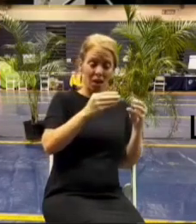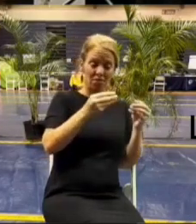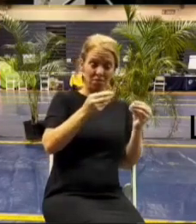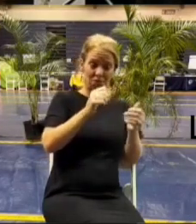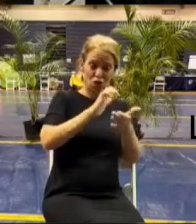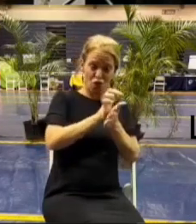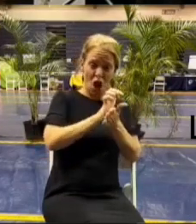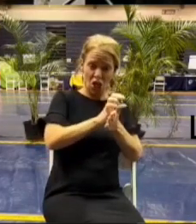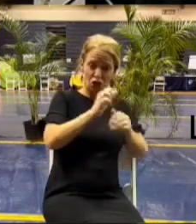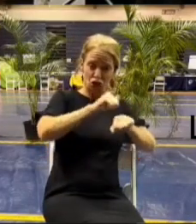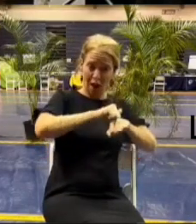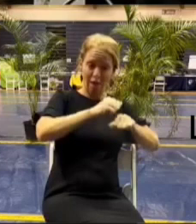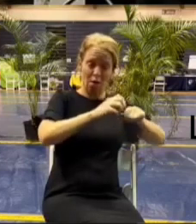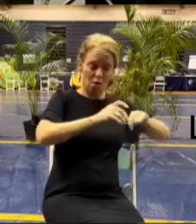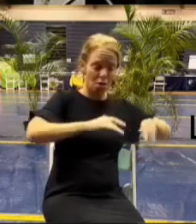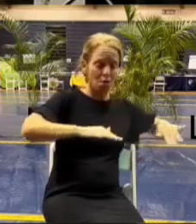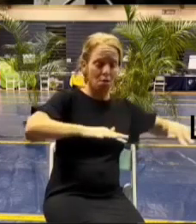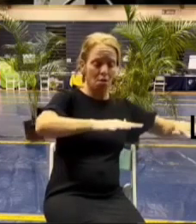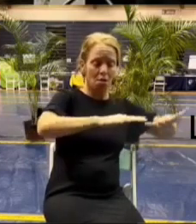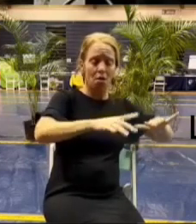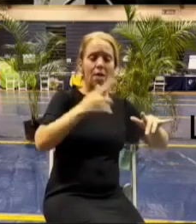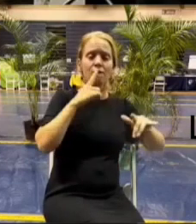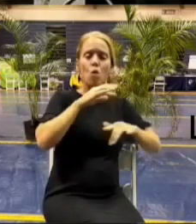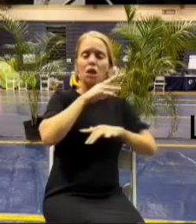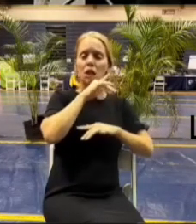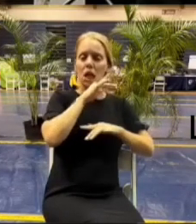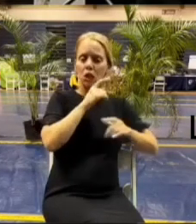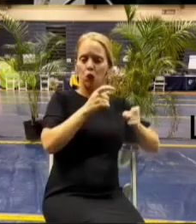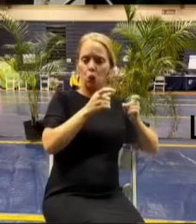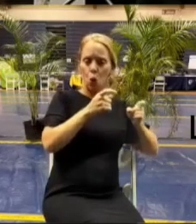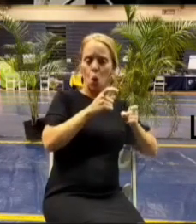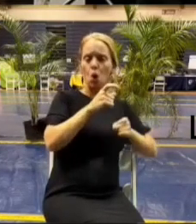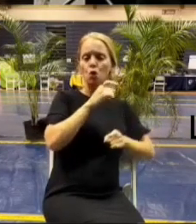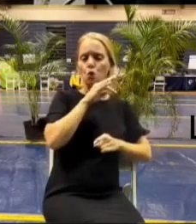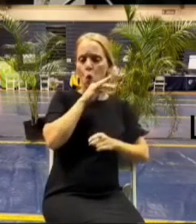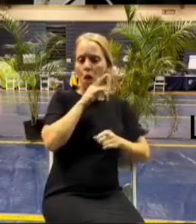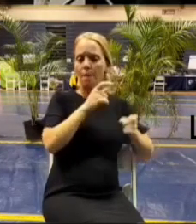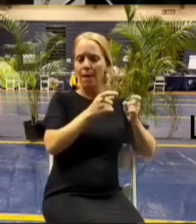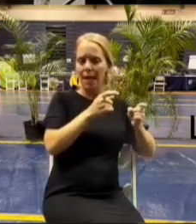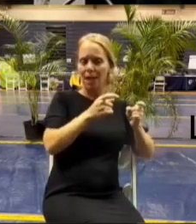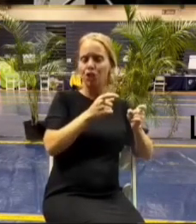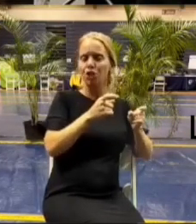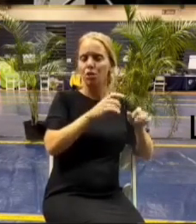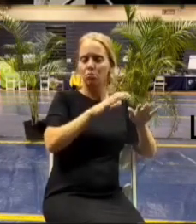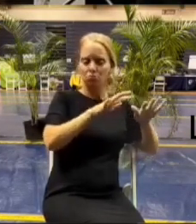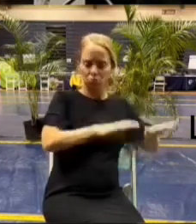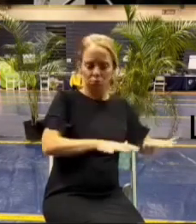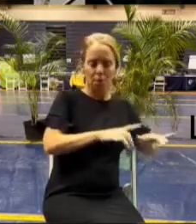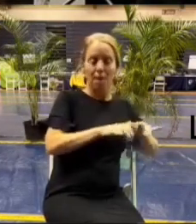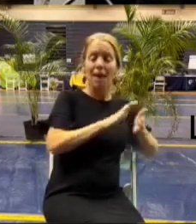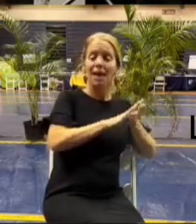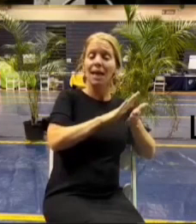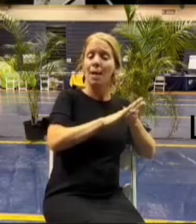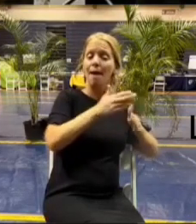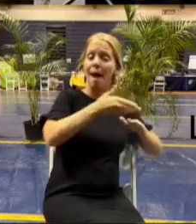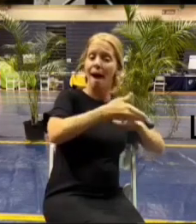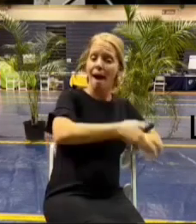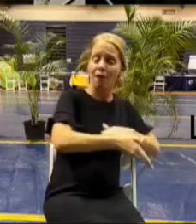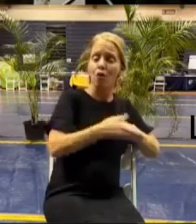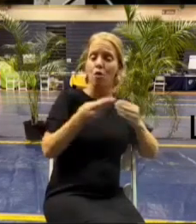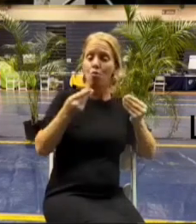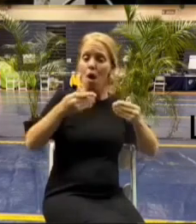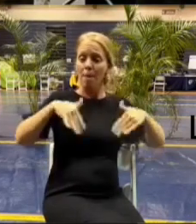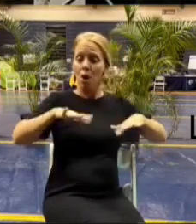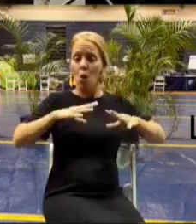for dust control and dust mitigation and soil mitigation but for cleanup after the property